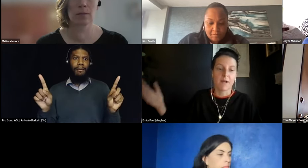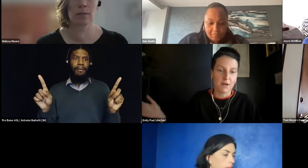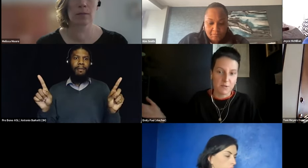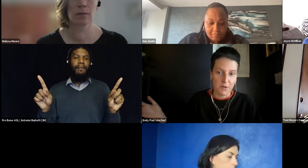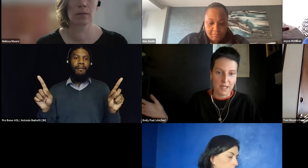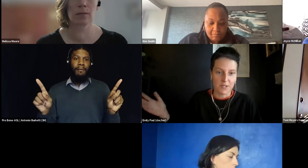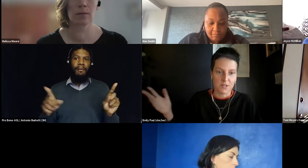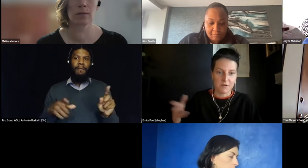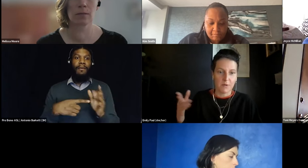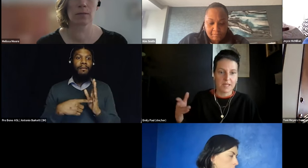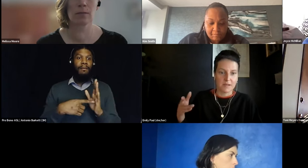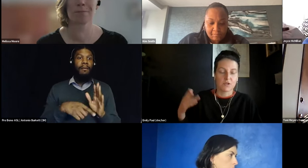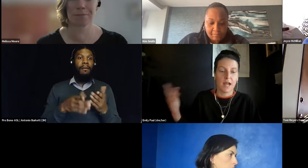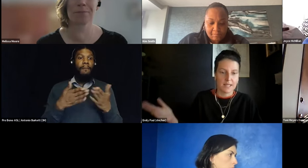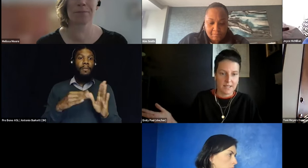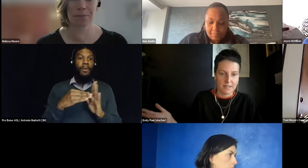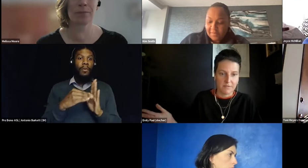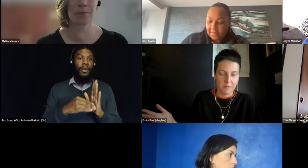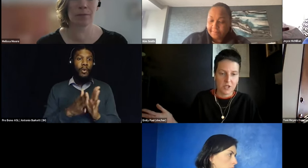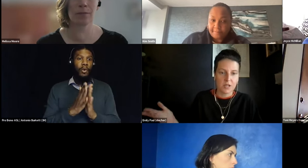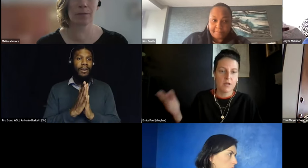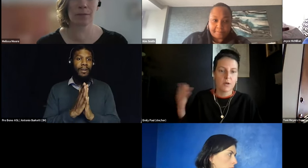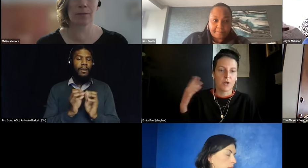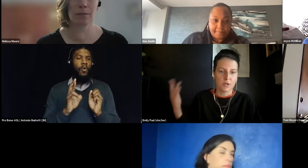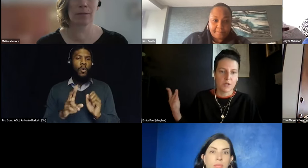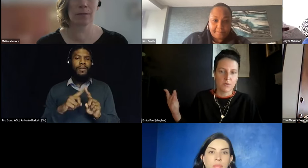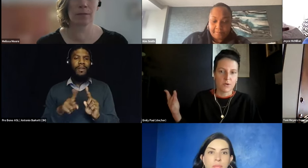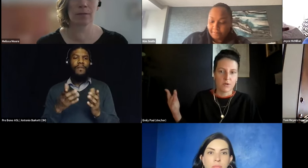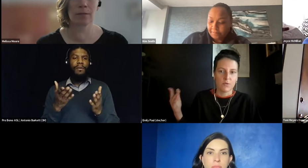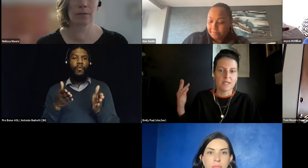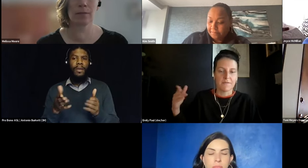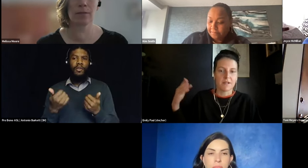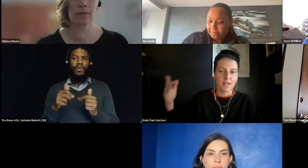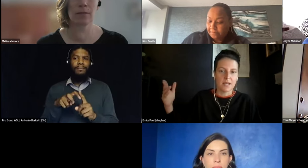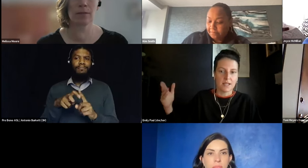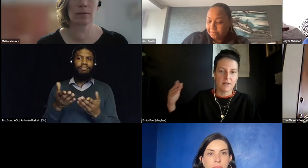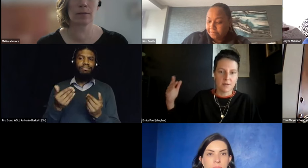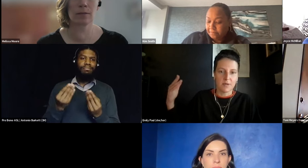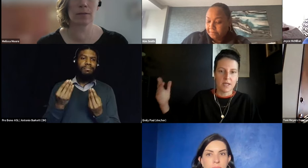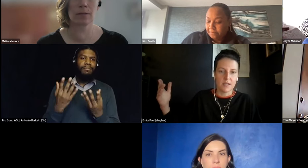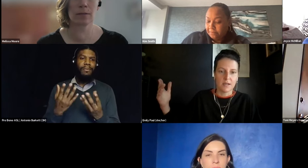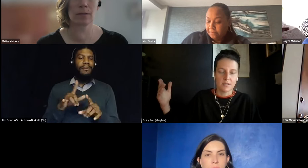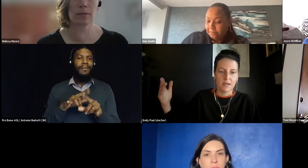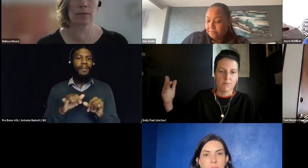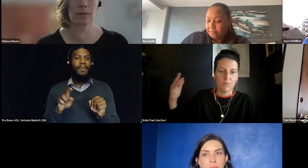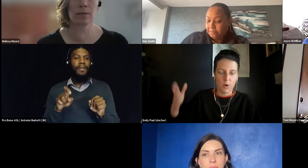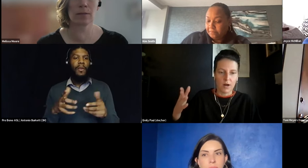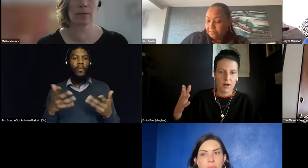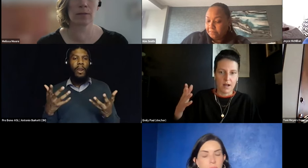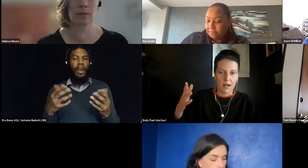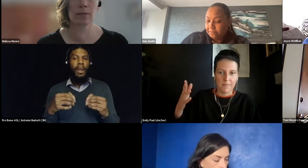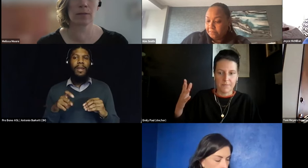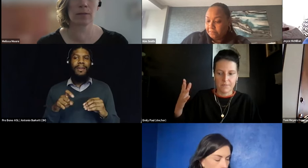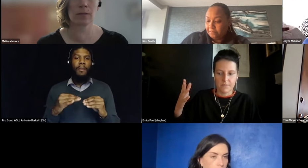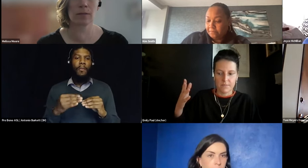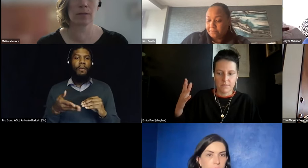public records requests or different ways of trying to get this information but also we definitely need there to be more